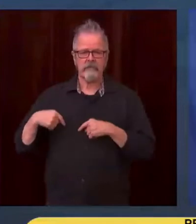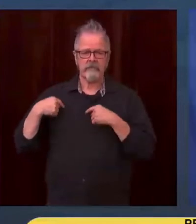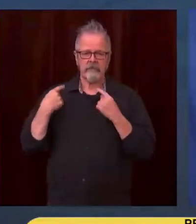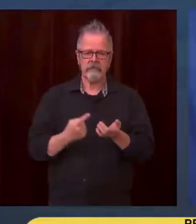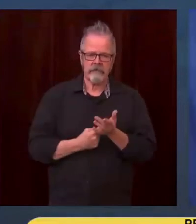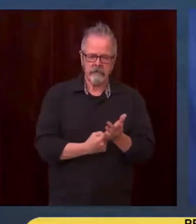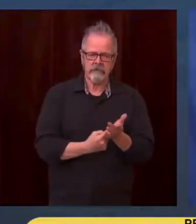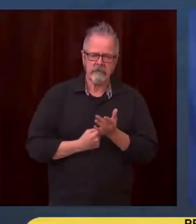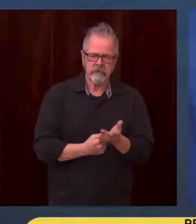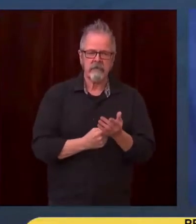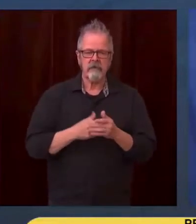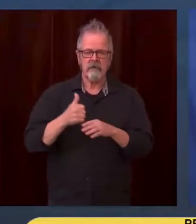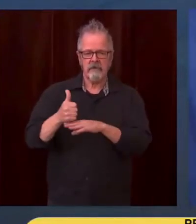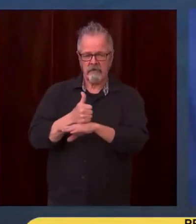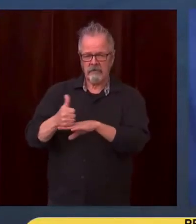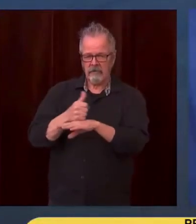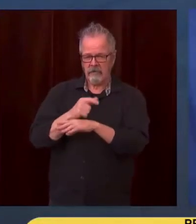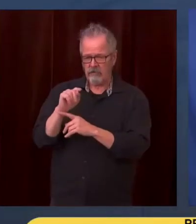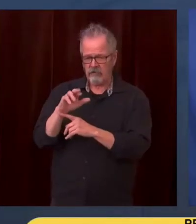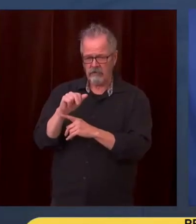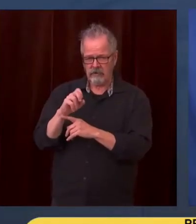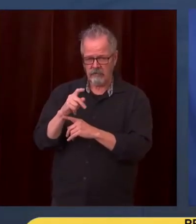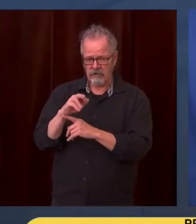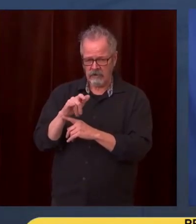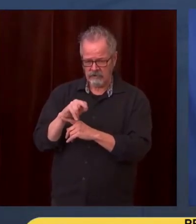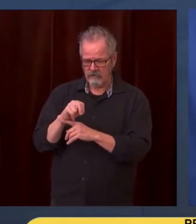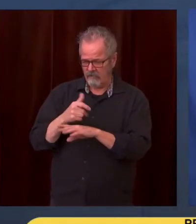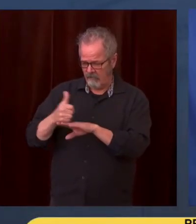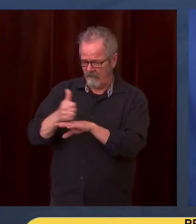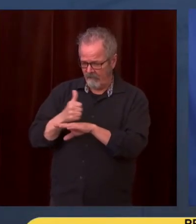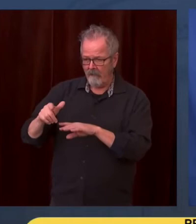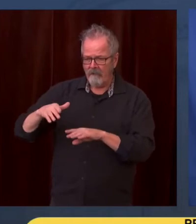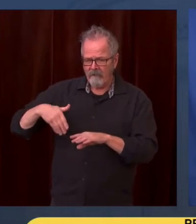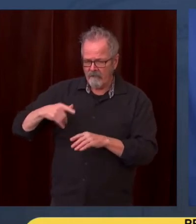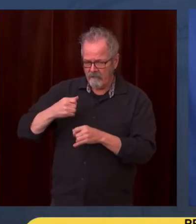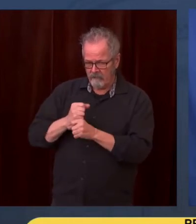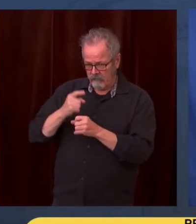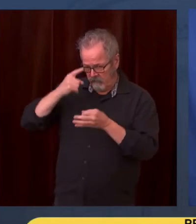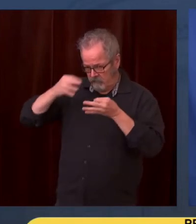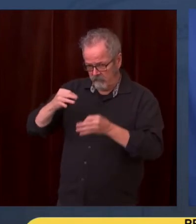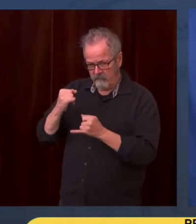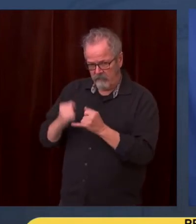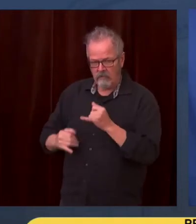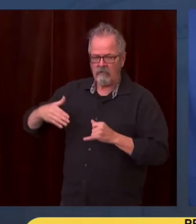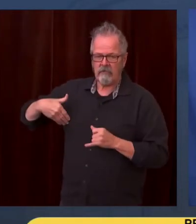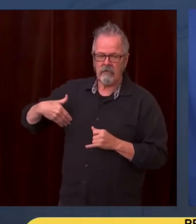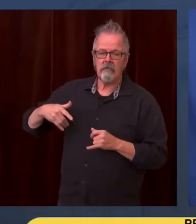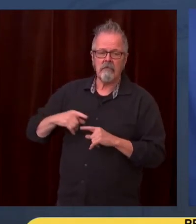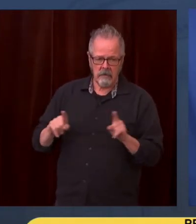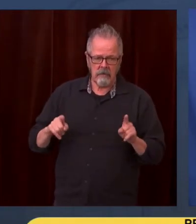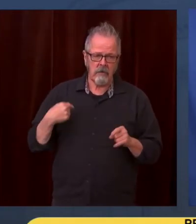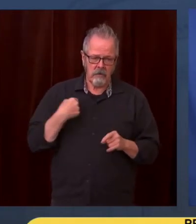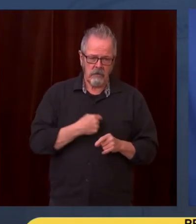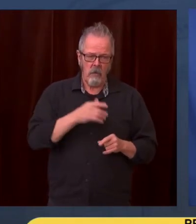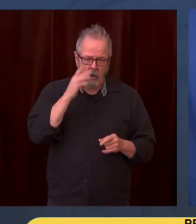So my office will continue to focus on immediate needs, such as electric vehicles, transit, ferries, and matching funds